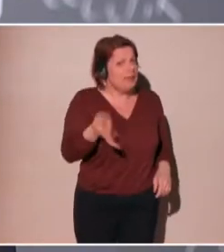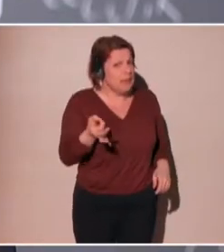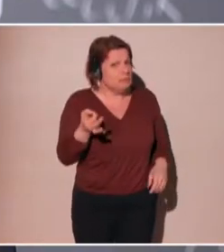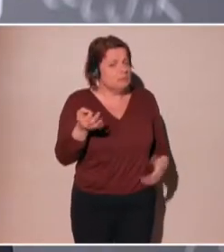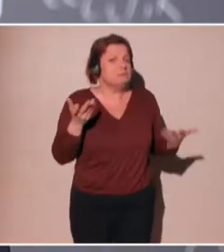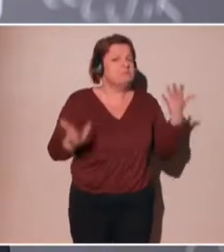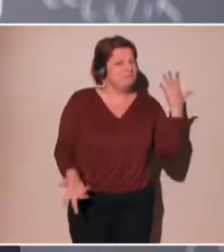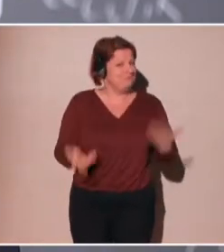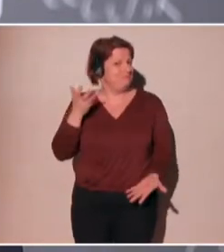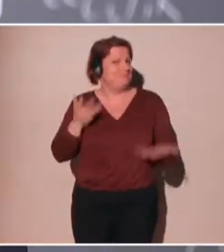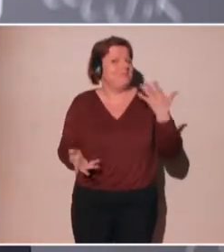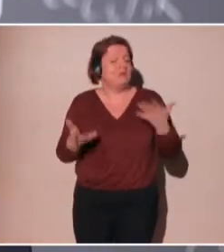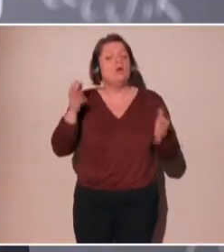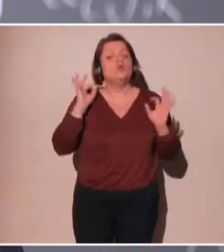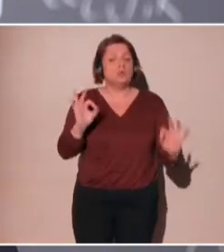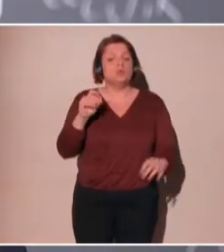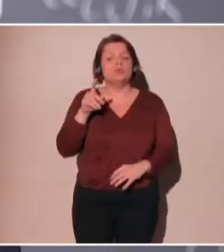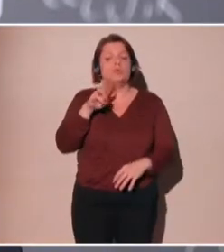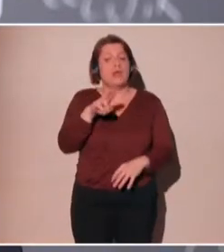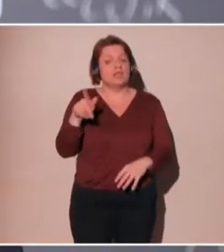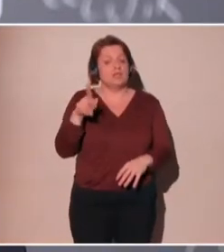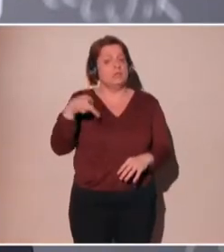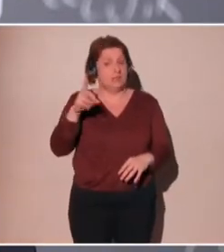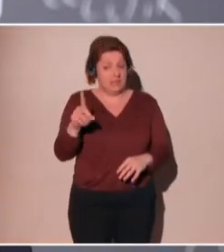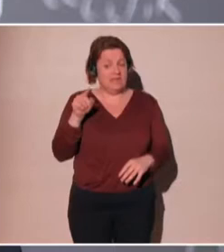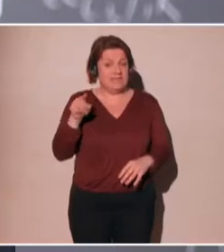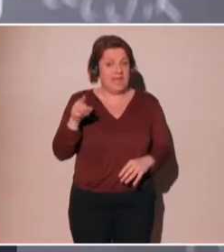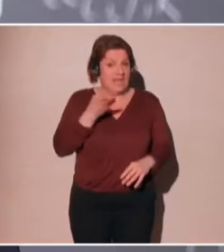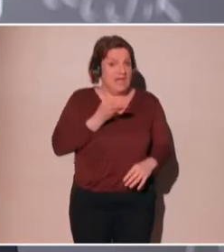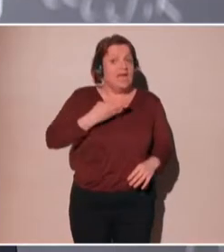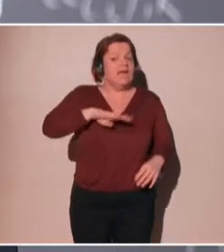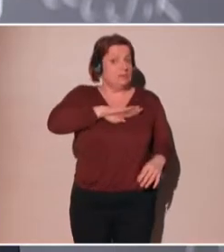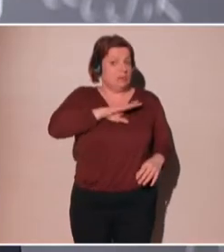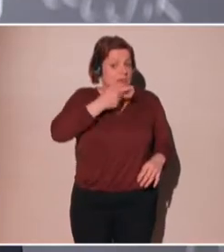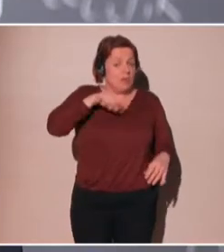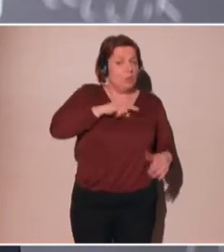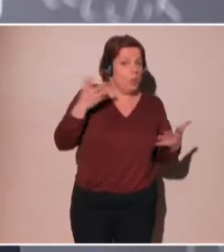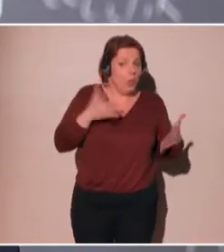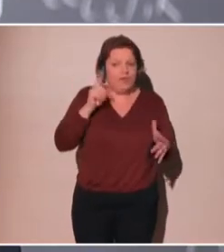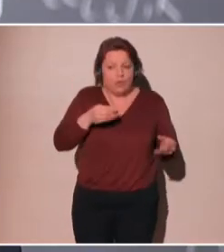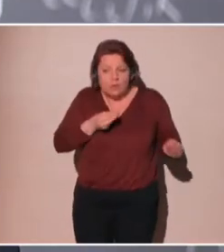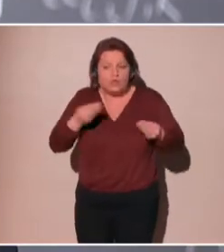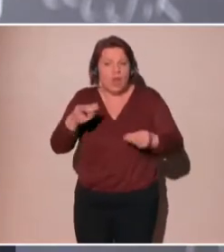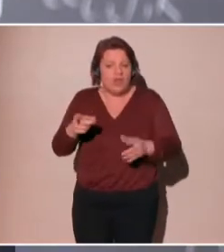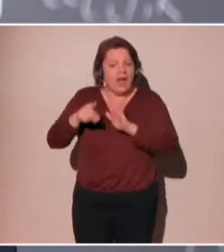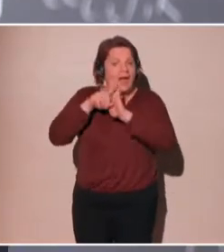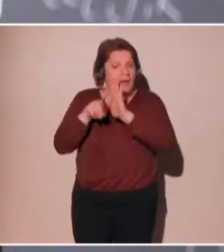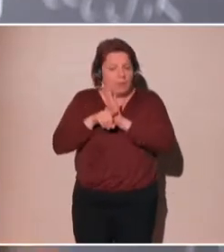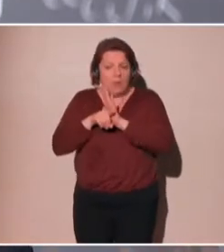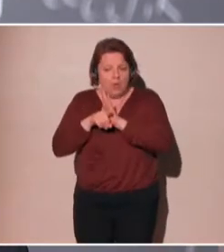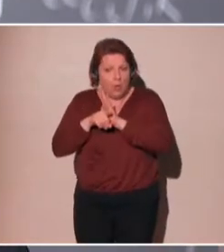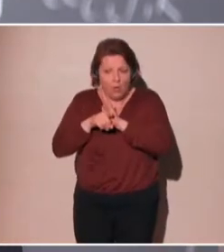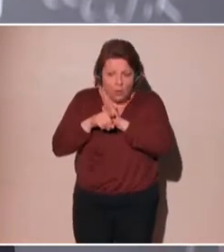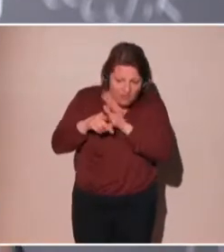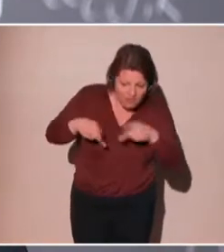would I have clicked that box or ticked that box in the same way? So I think one of our responsibilities is to make this regulation, the